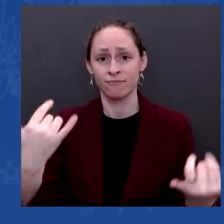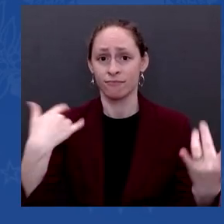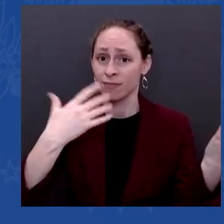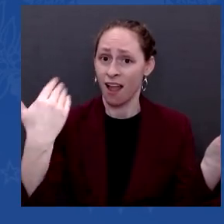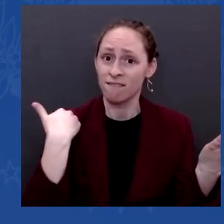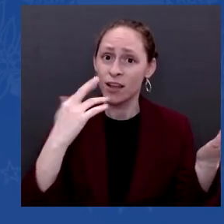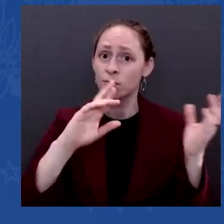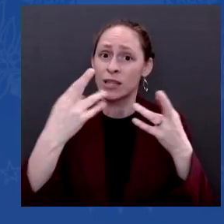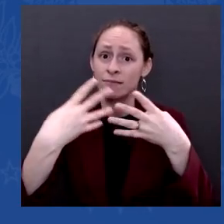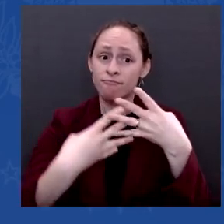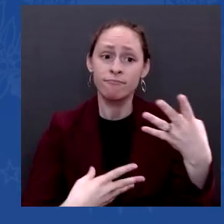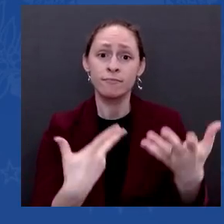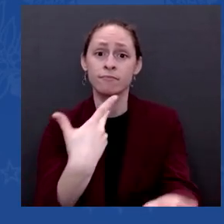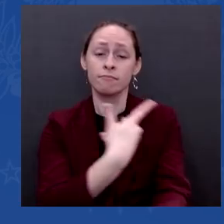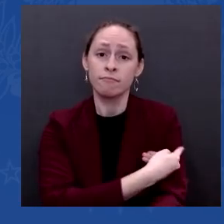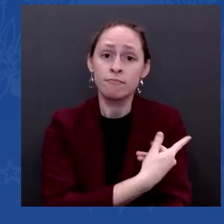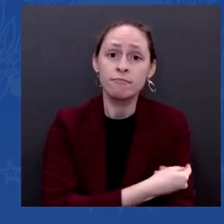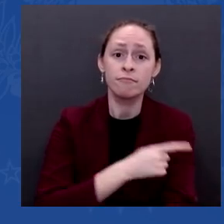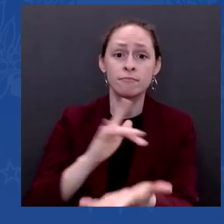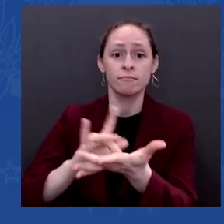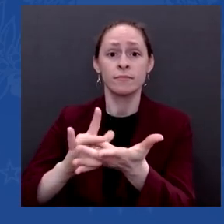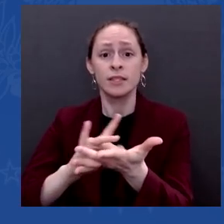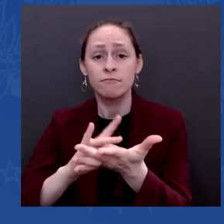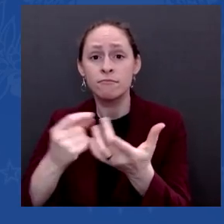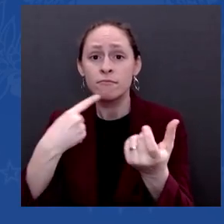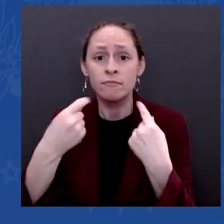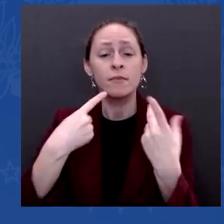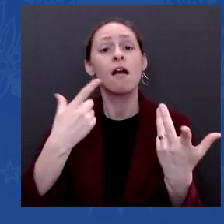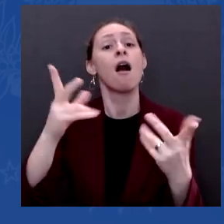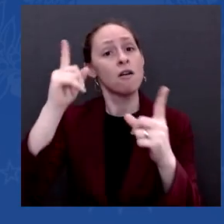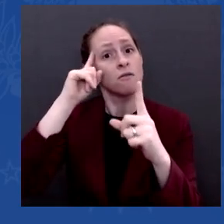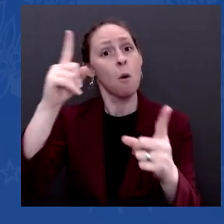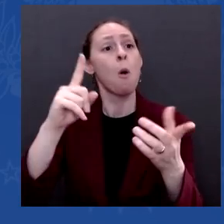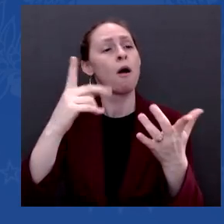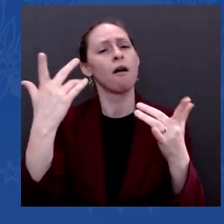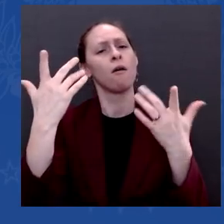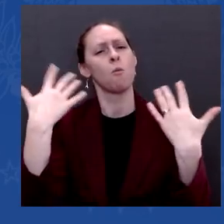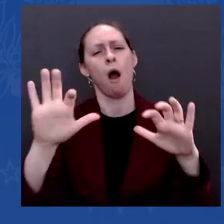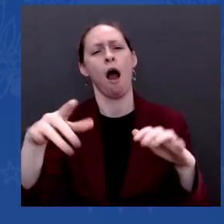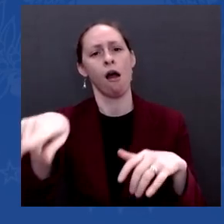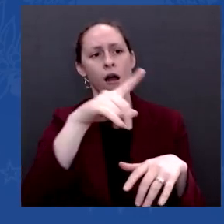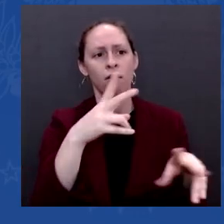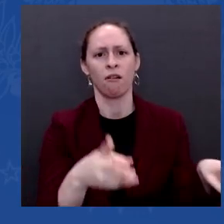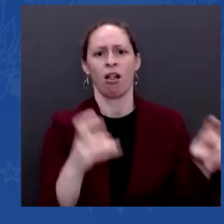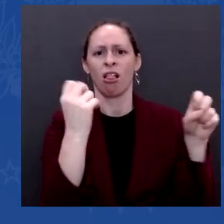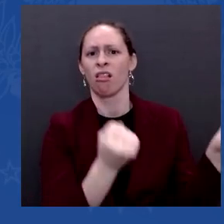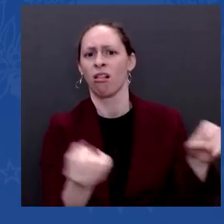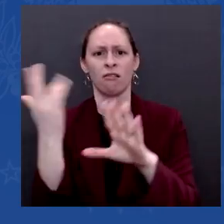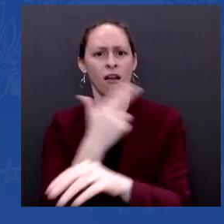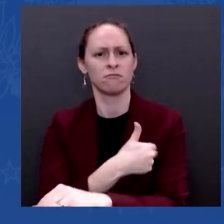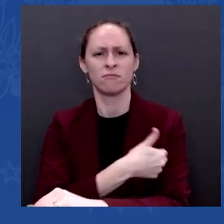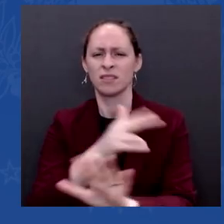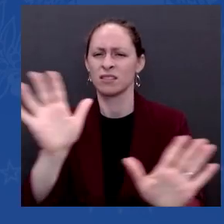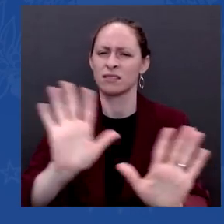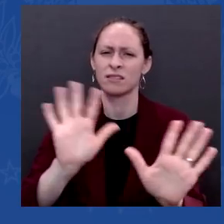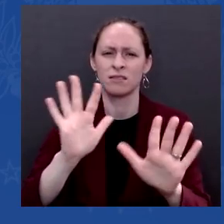of these new Pfizer pills, more than any country in the world. The bottom line on COVID-19